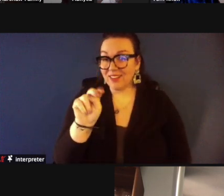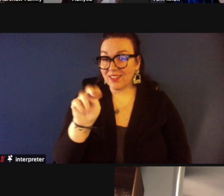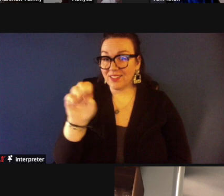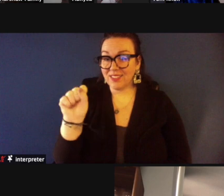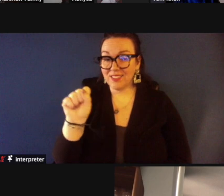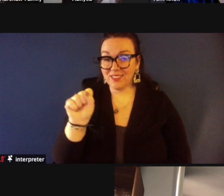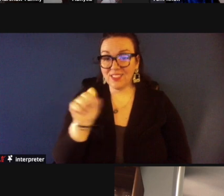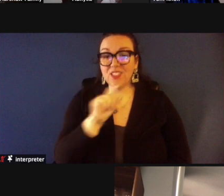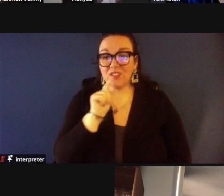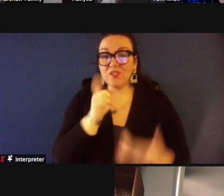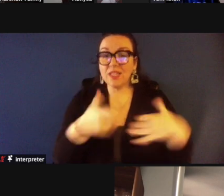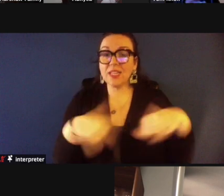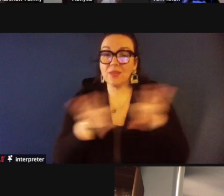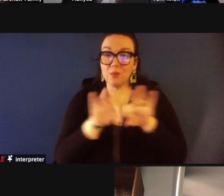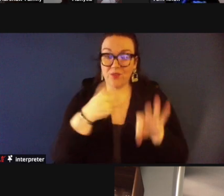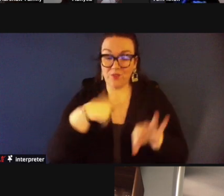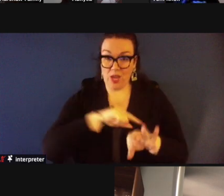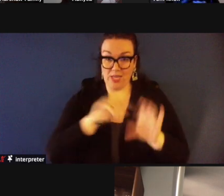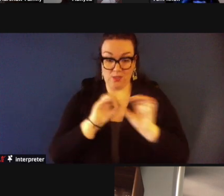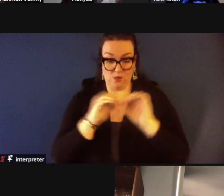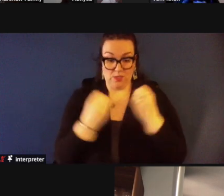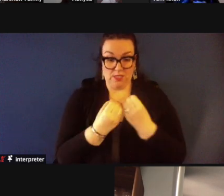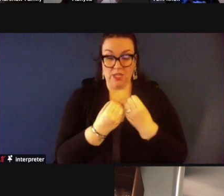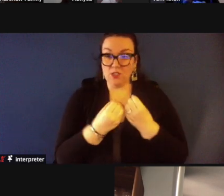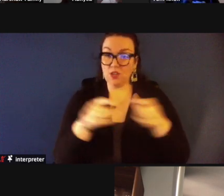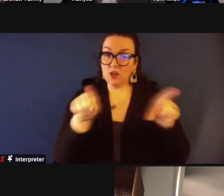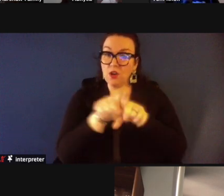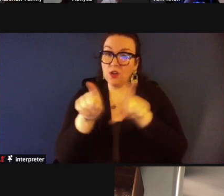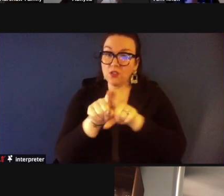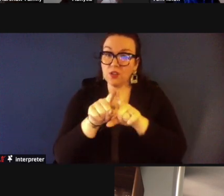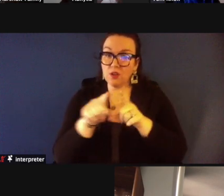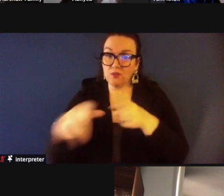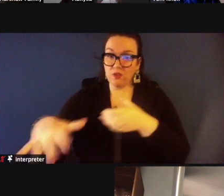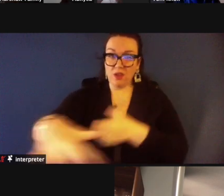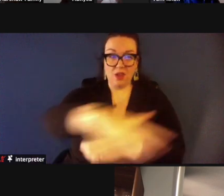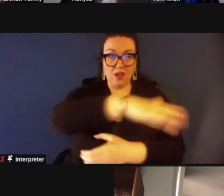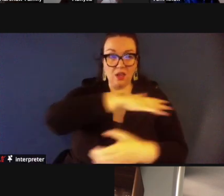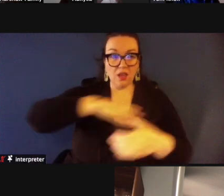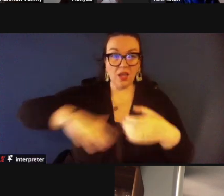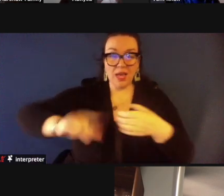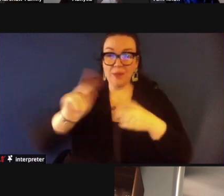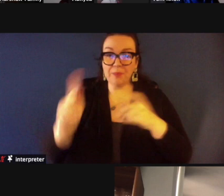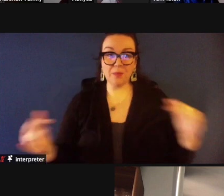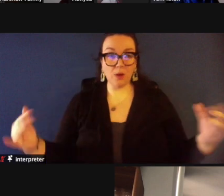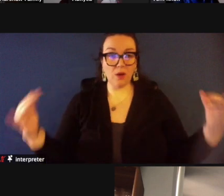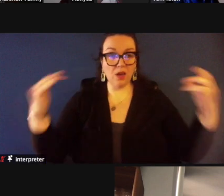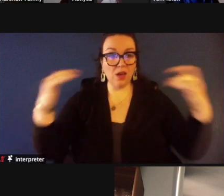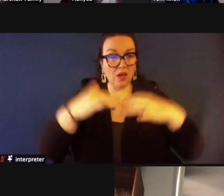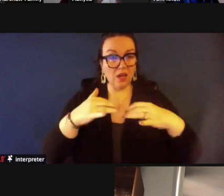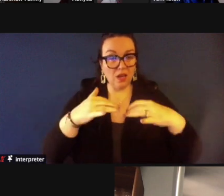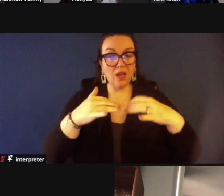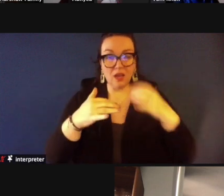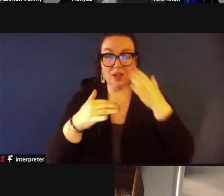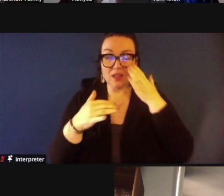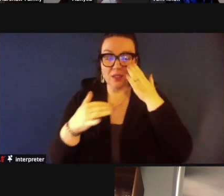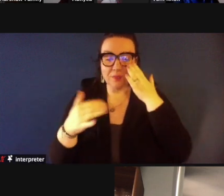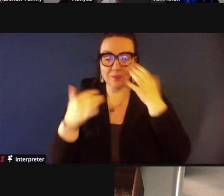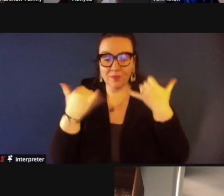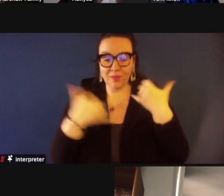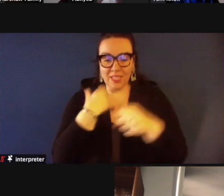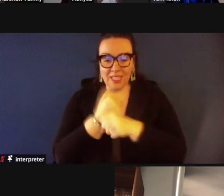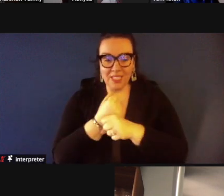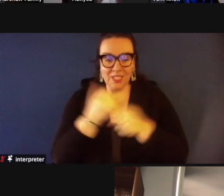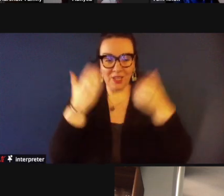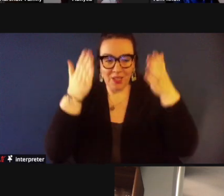for for us as an organization and then also for everyone who comes to our events so this year the person